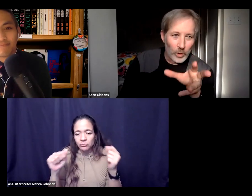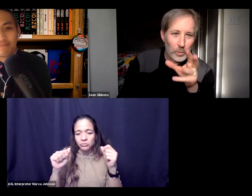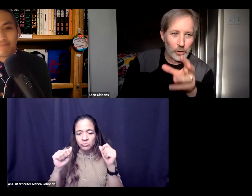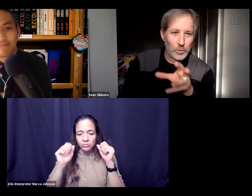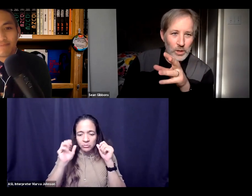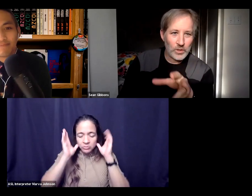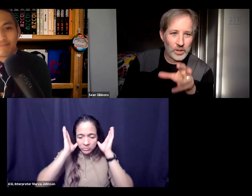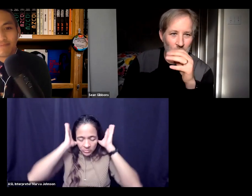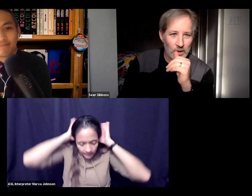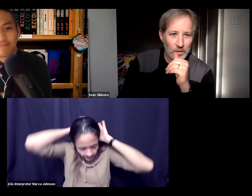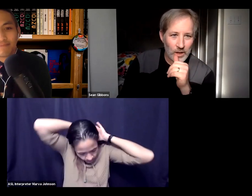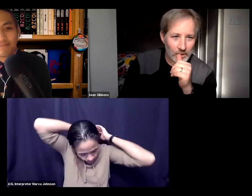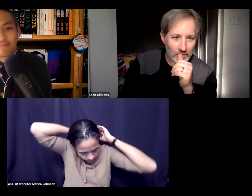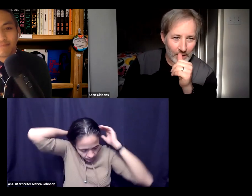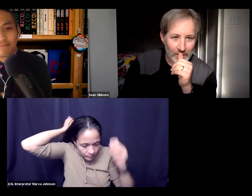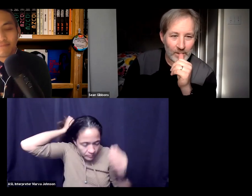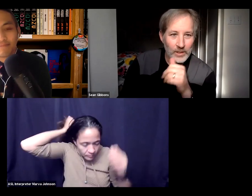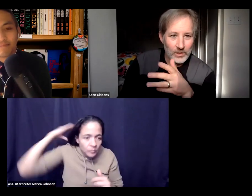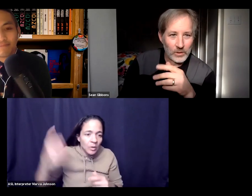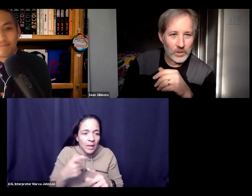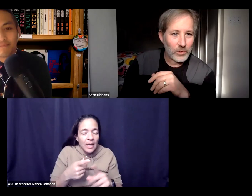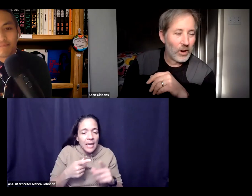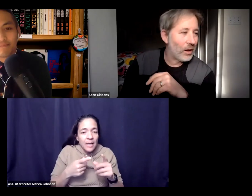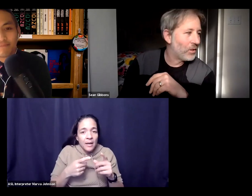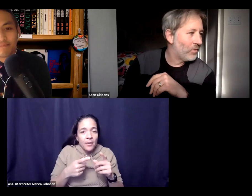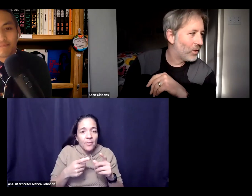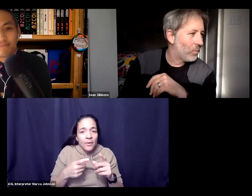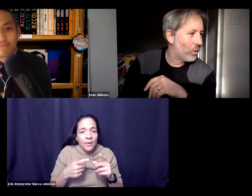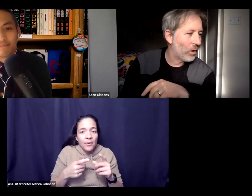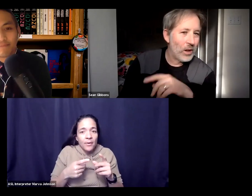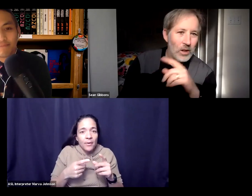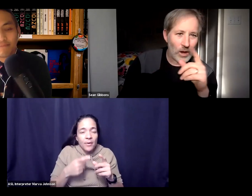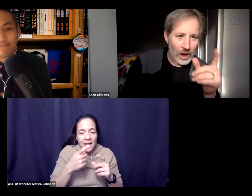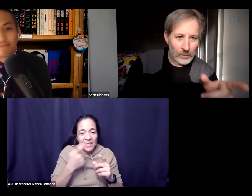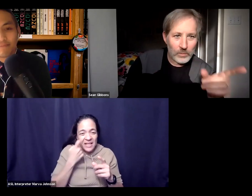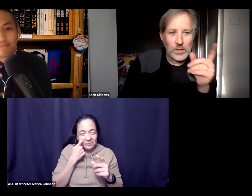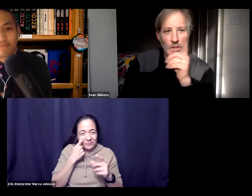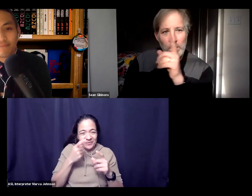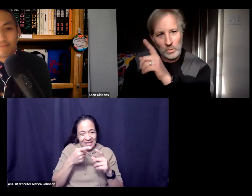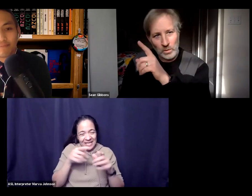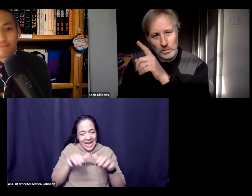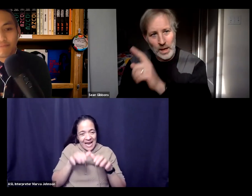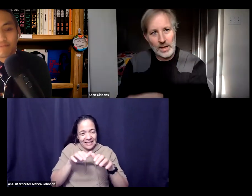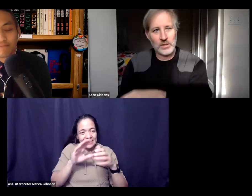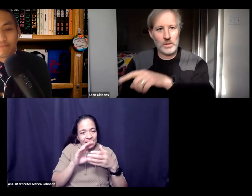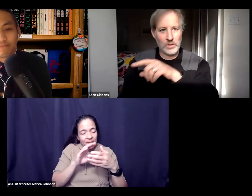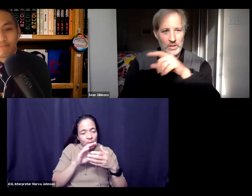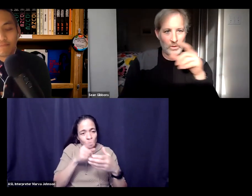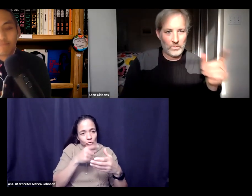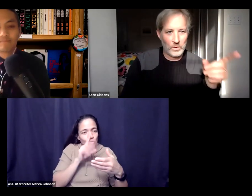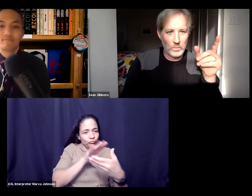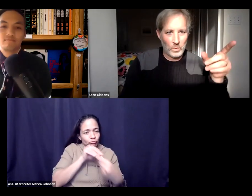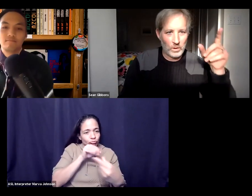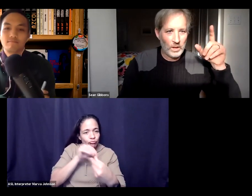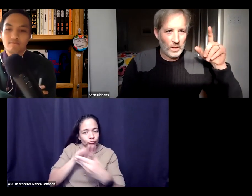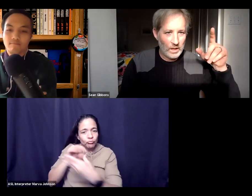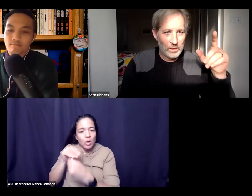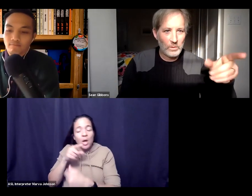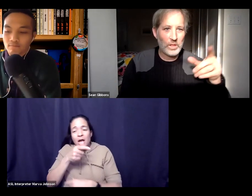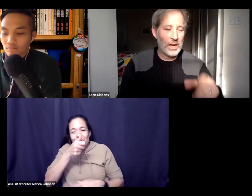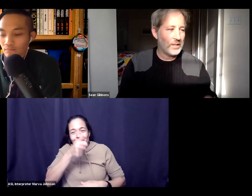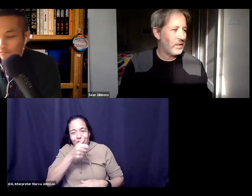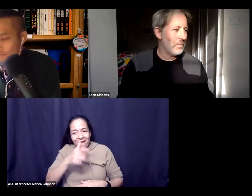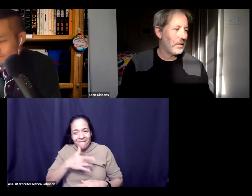from your perch witnessing a lot of the kinds of activities that you've described do you feel more optimistic or pessimistic do you feel more